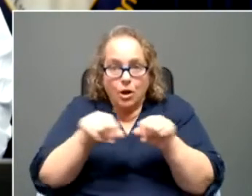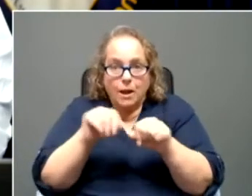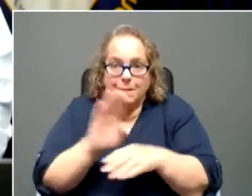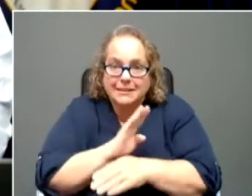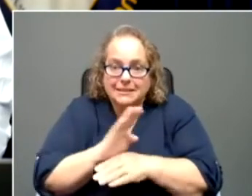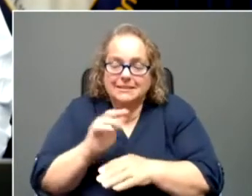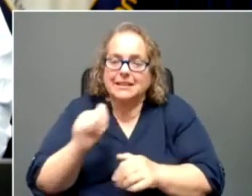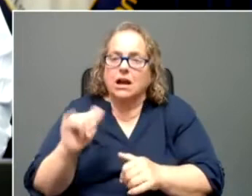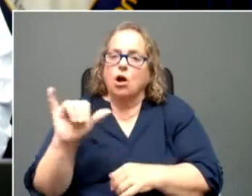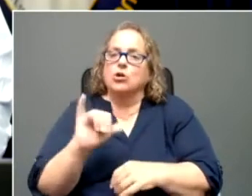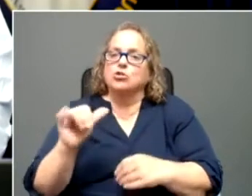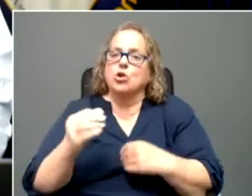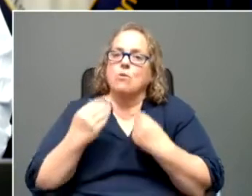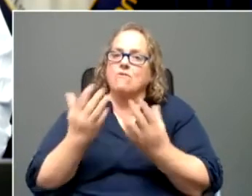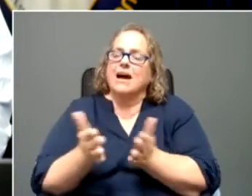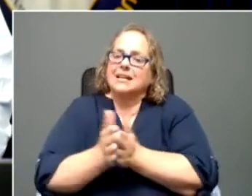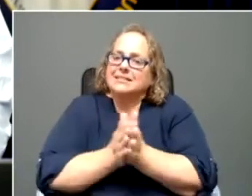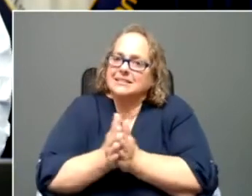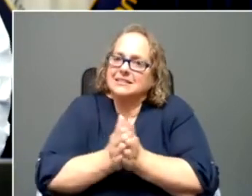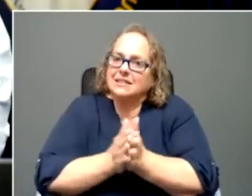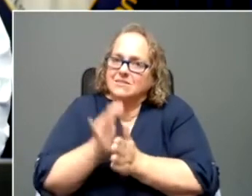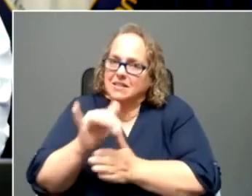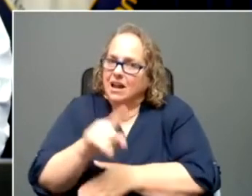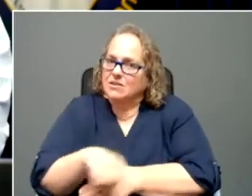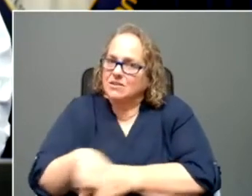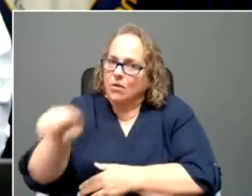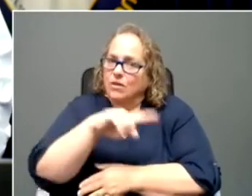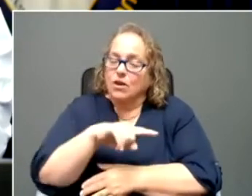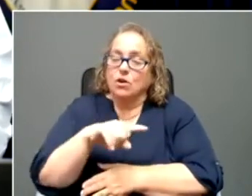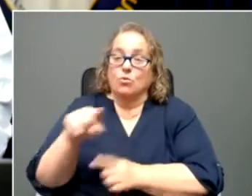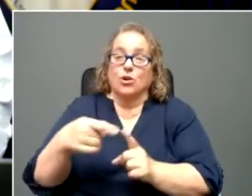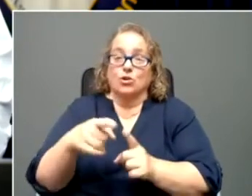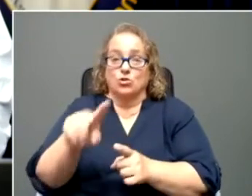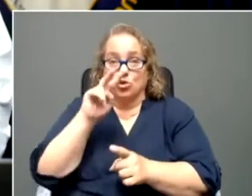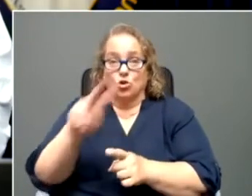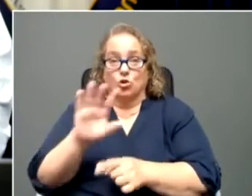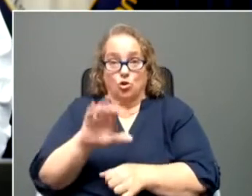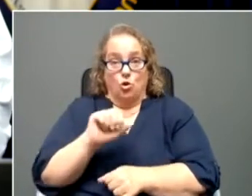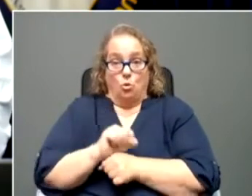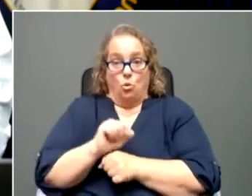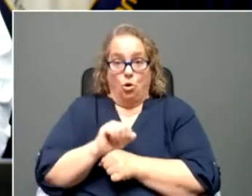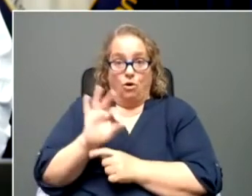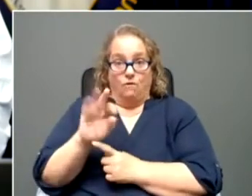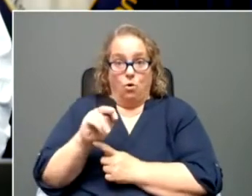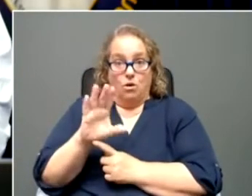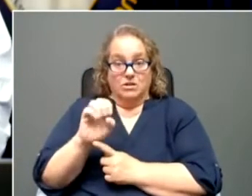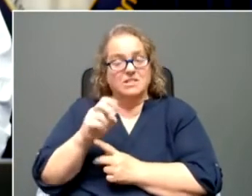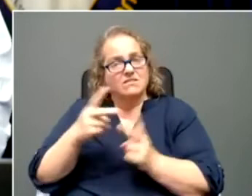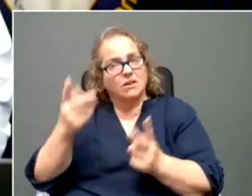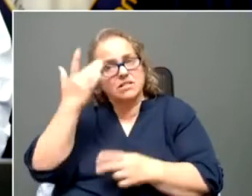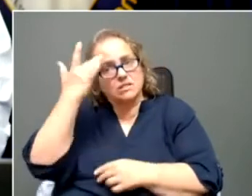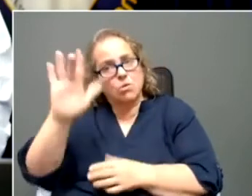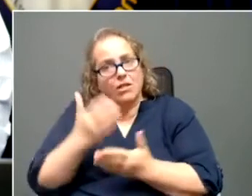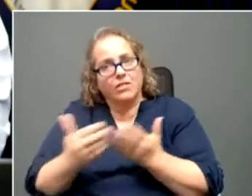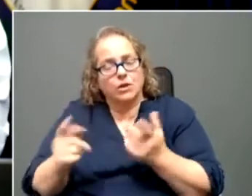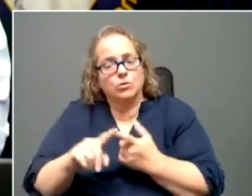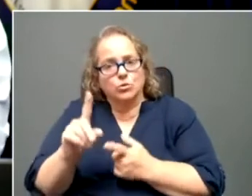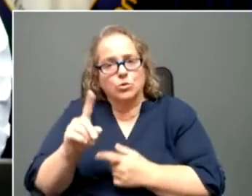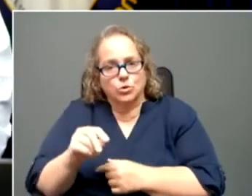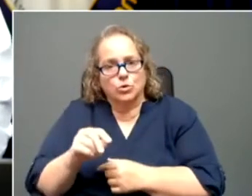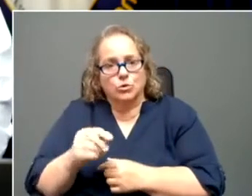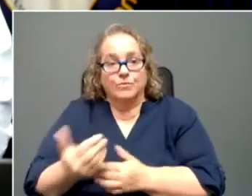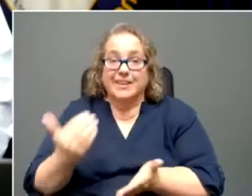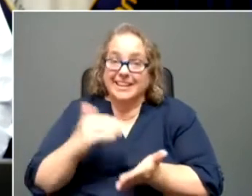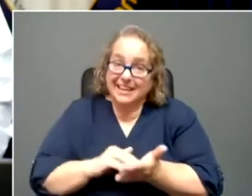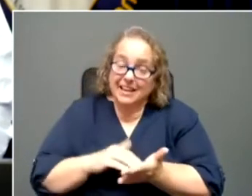provide incentives that are out there. And when you look at your workforce, that's a pretty smart thing to do. Um, again, we want